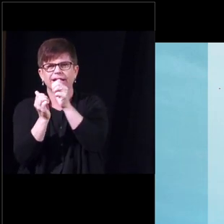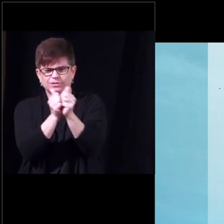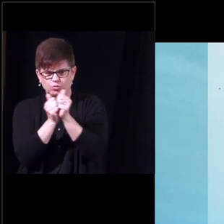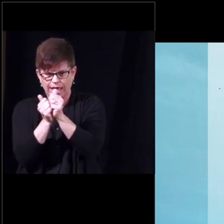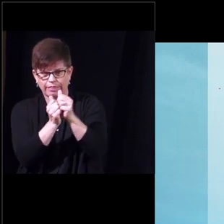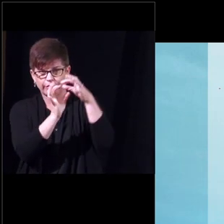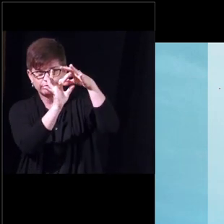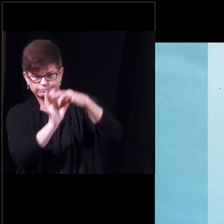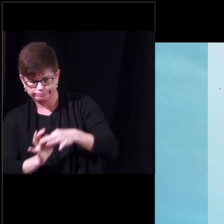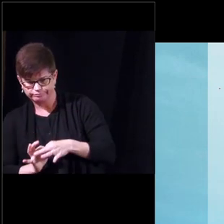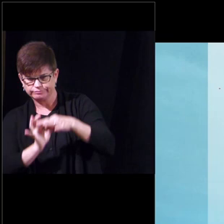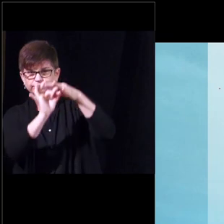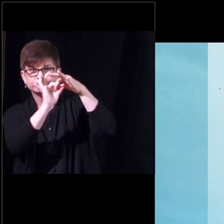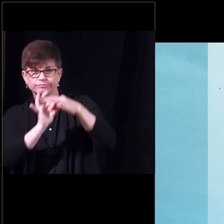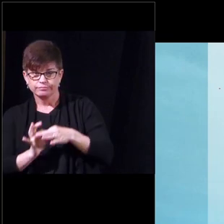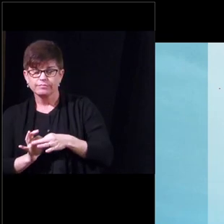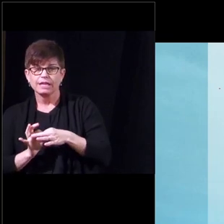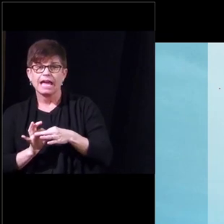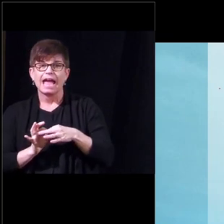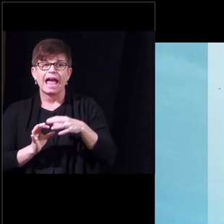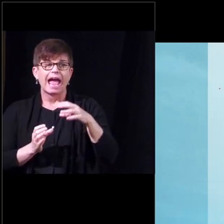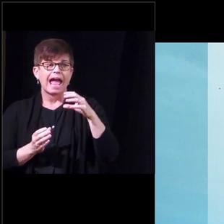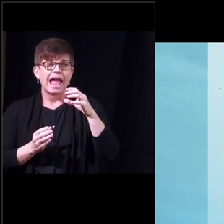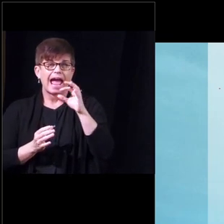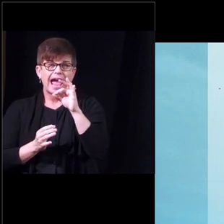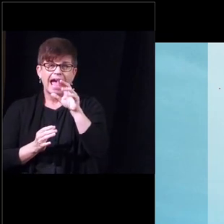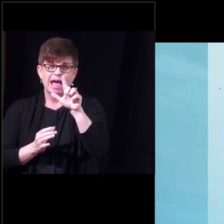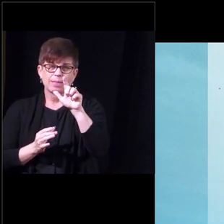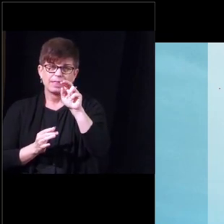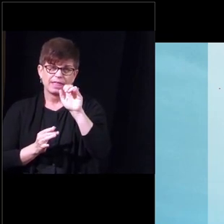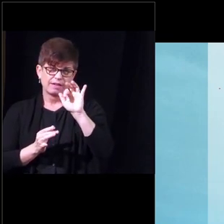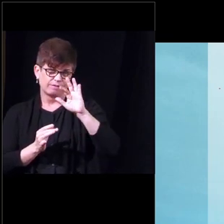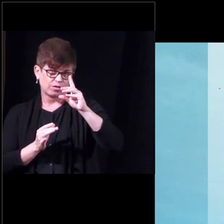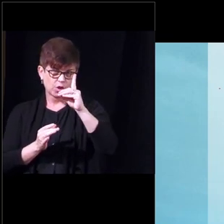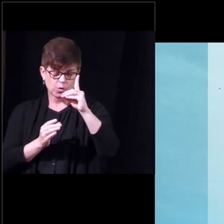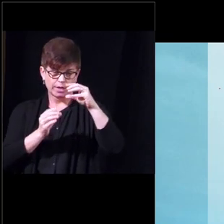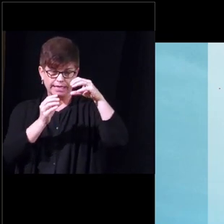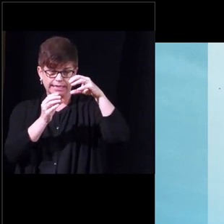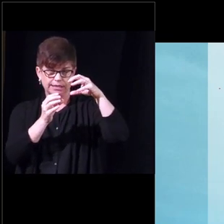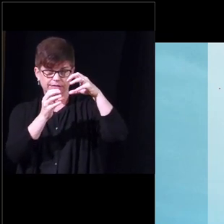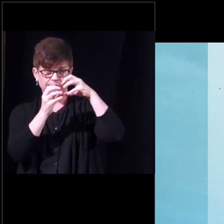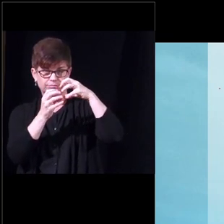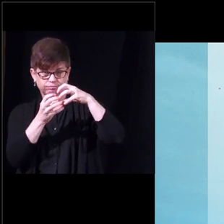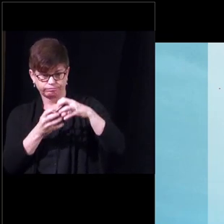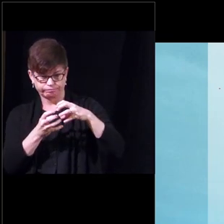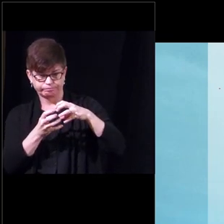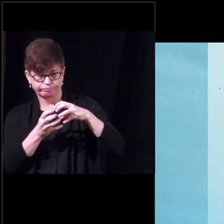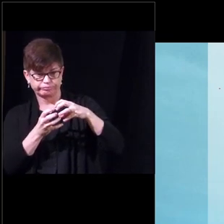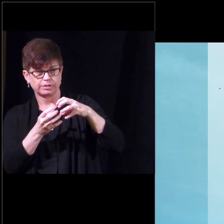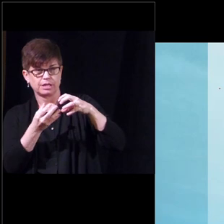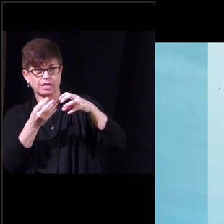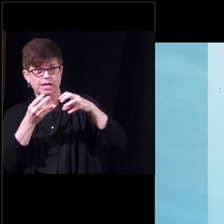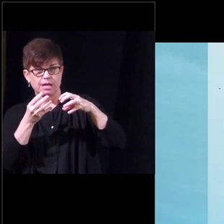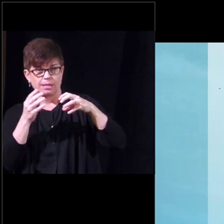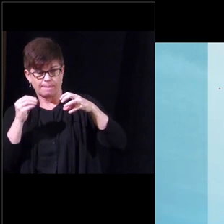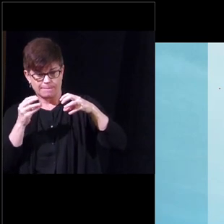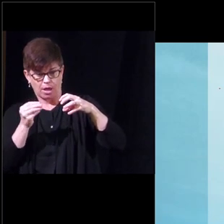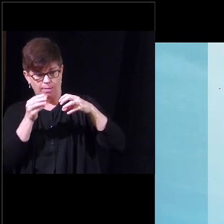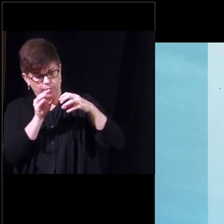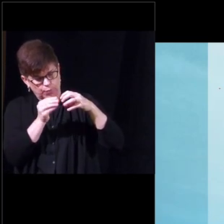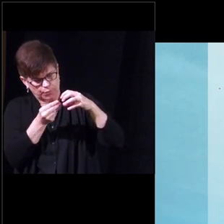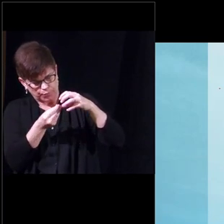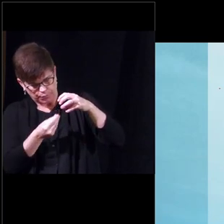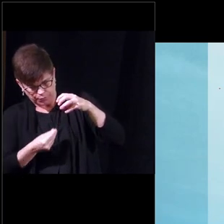and the reservoir is where the fluid is stored the pump takes the fluid from the reservoir and puts it inside the cylinder